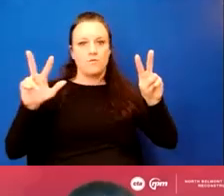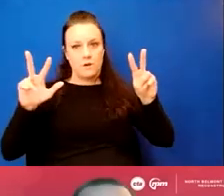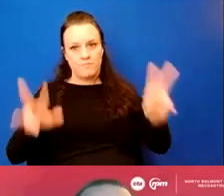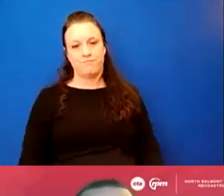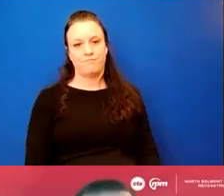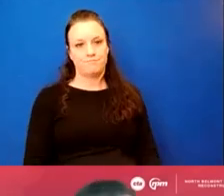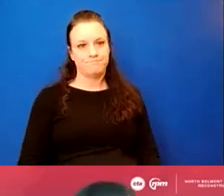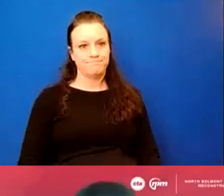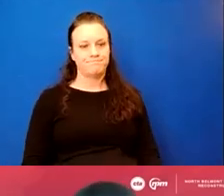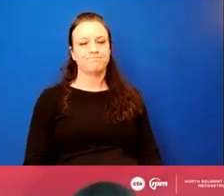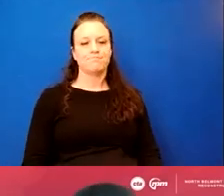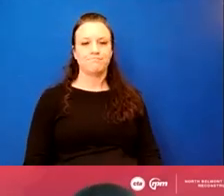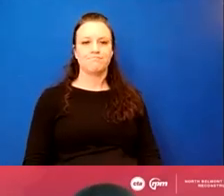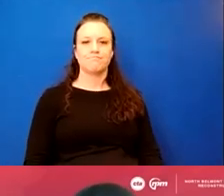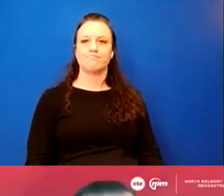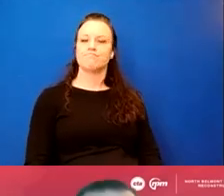Next slide, please.